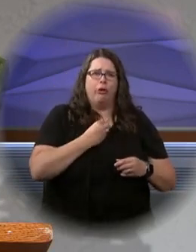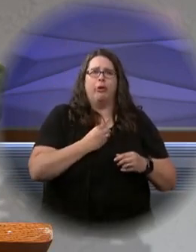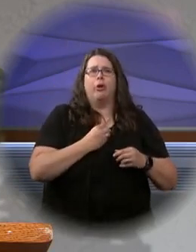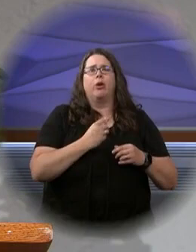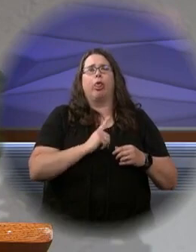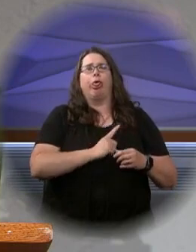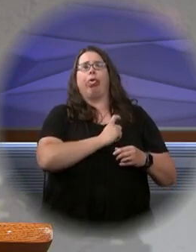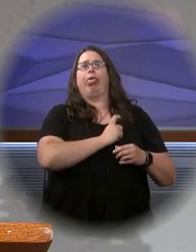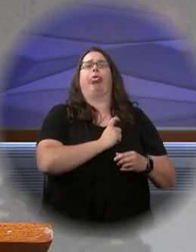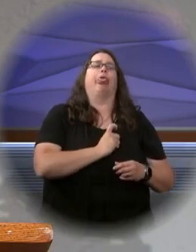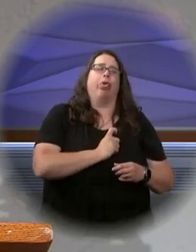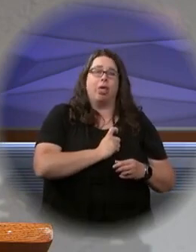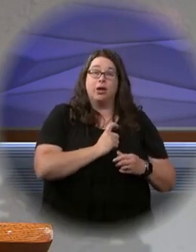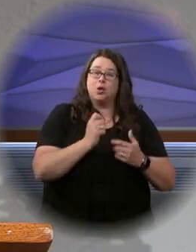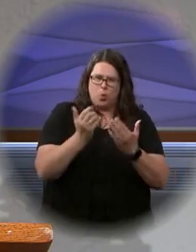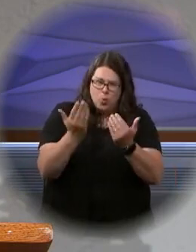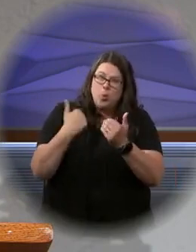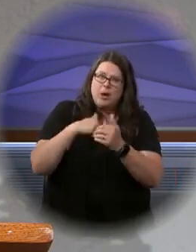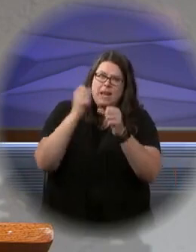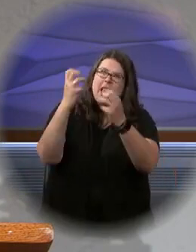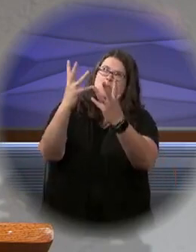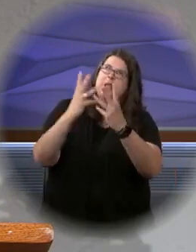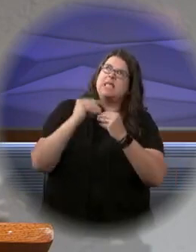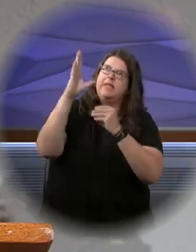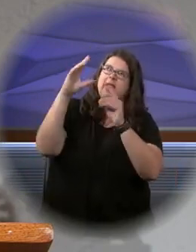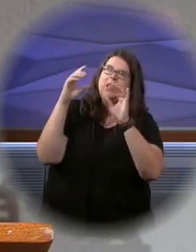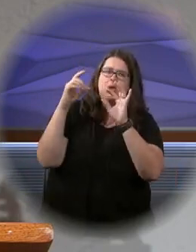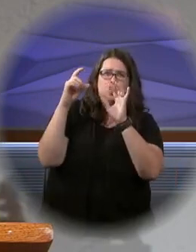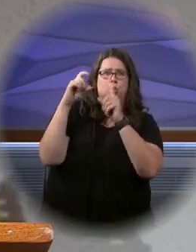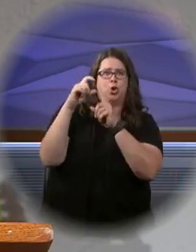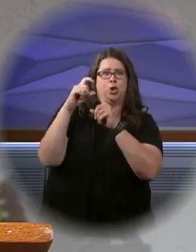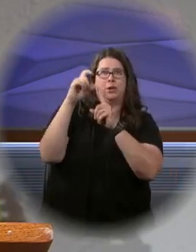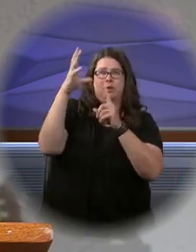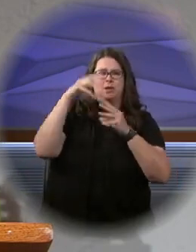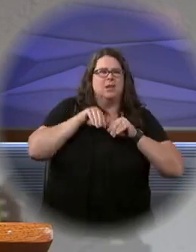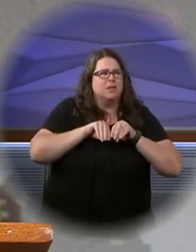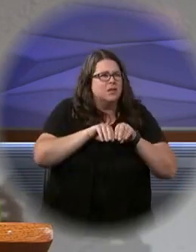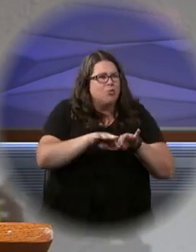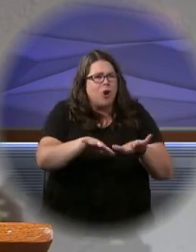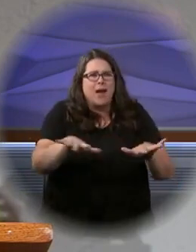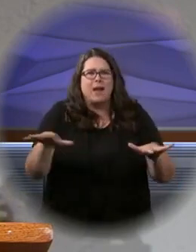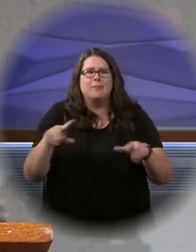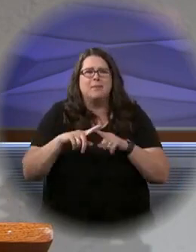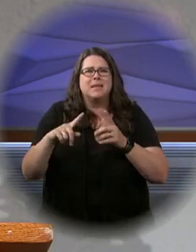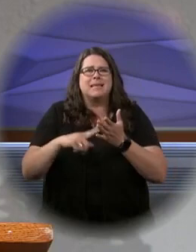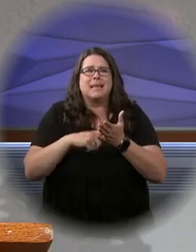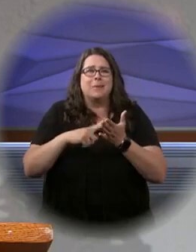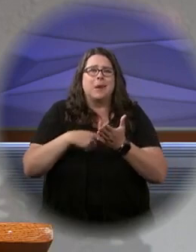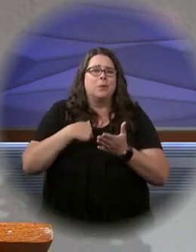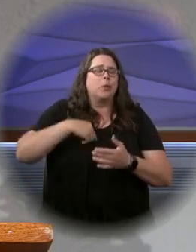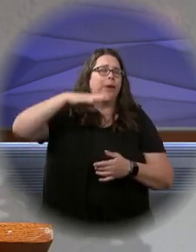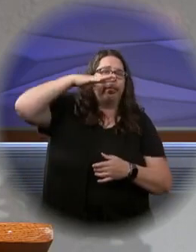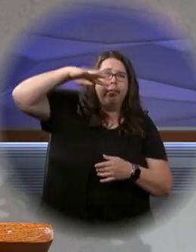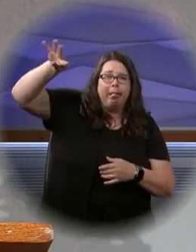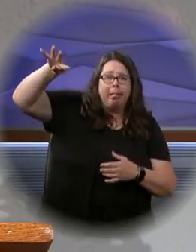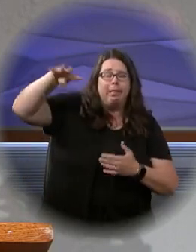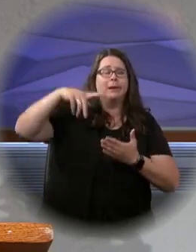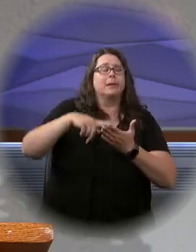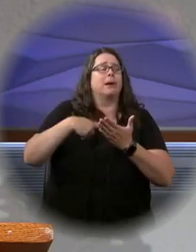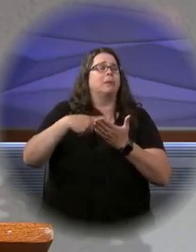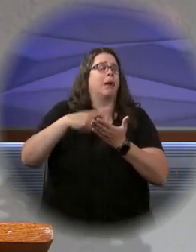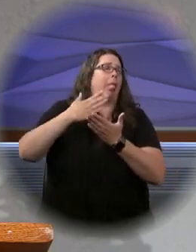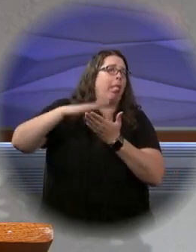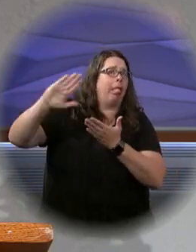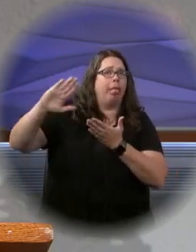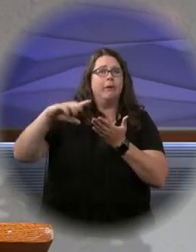we can receive God's word or that word is spread to everyone, but sometimes it's rejected, sometimes